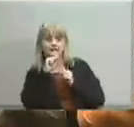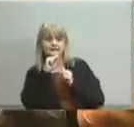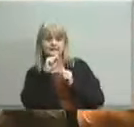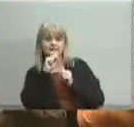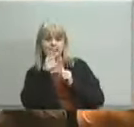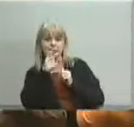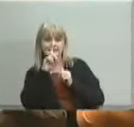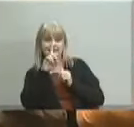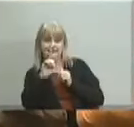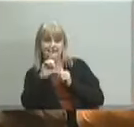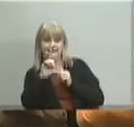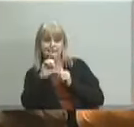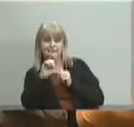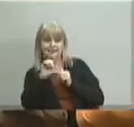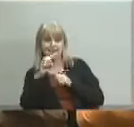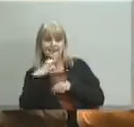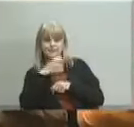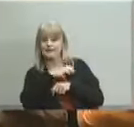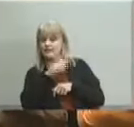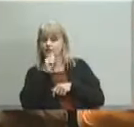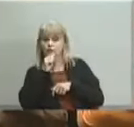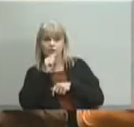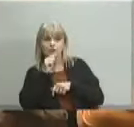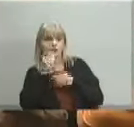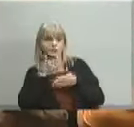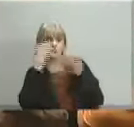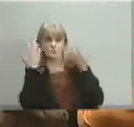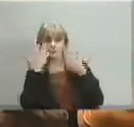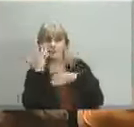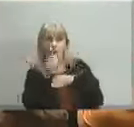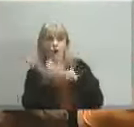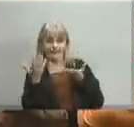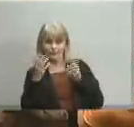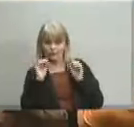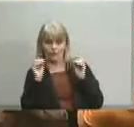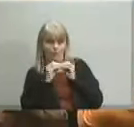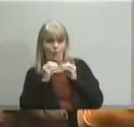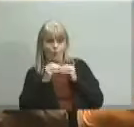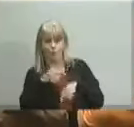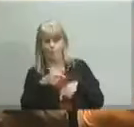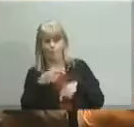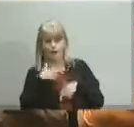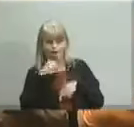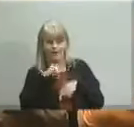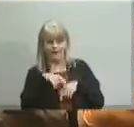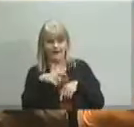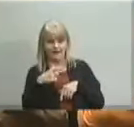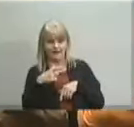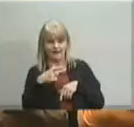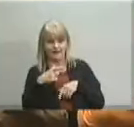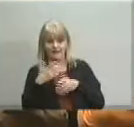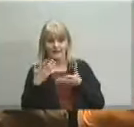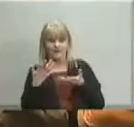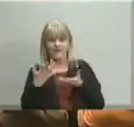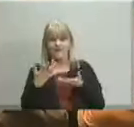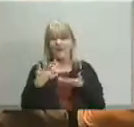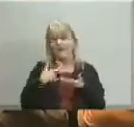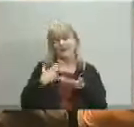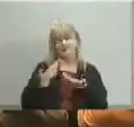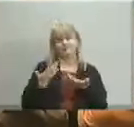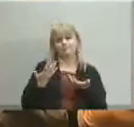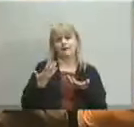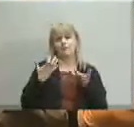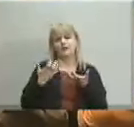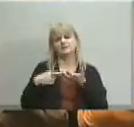anymore those people have moved on so how do we go back and talk how have a conversation about how did you come to this